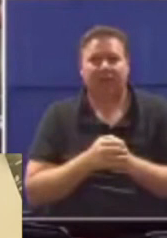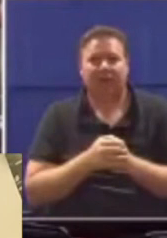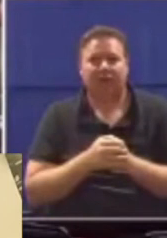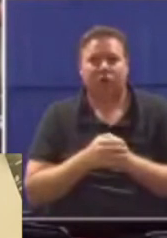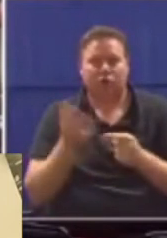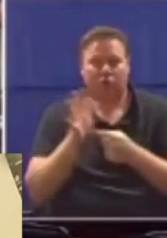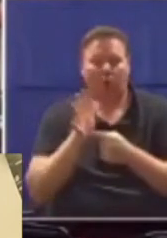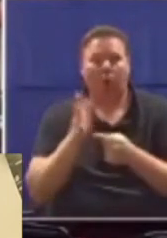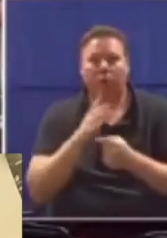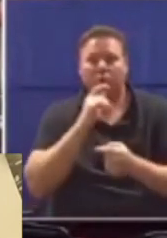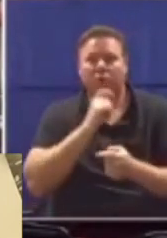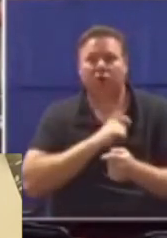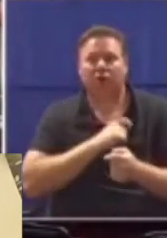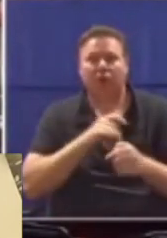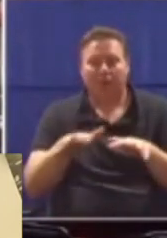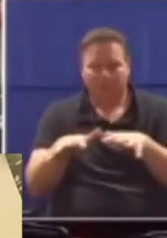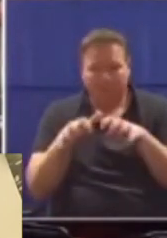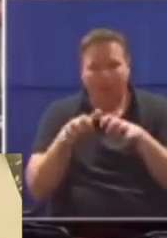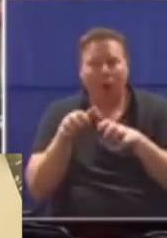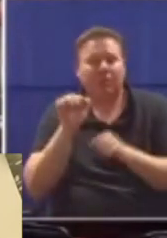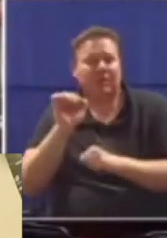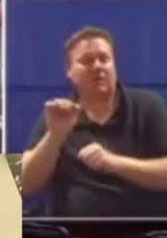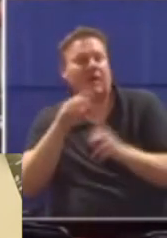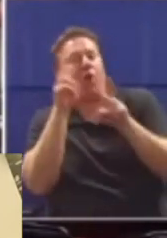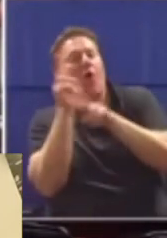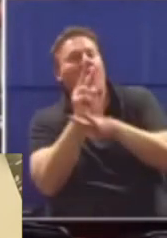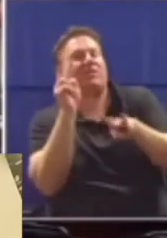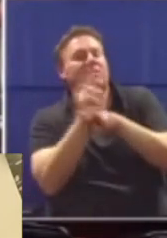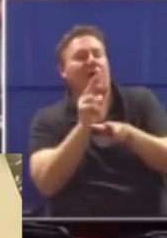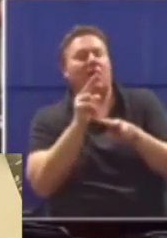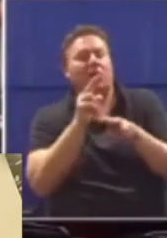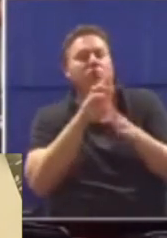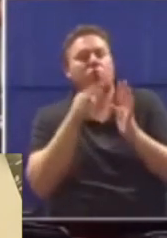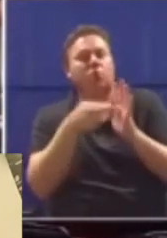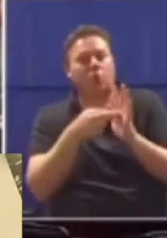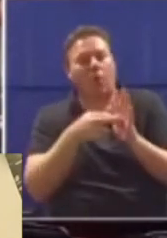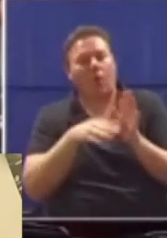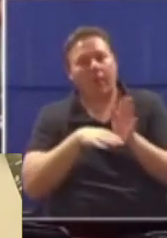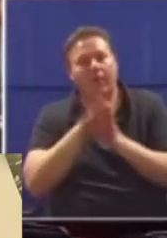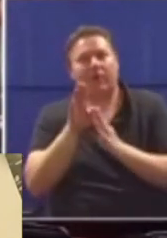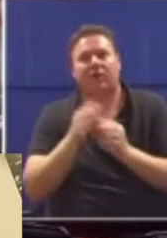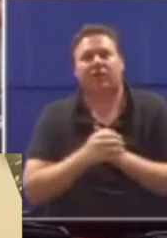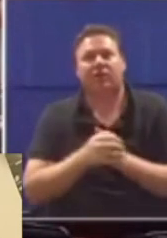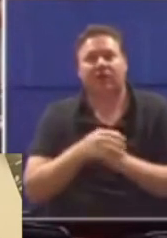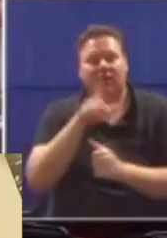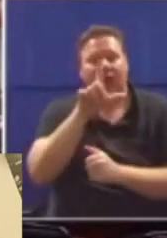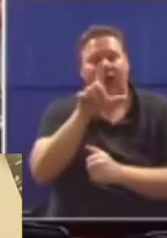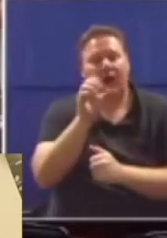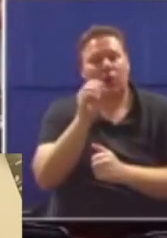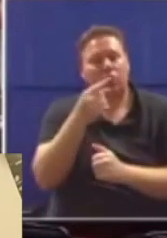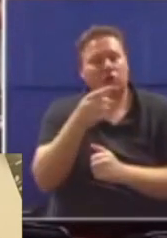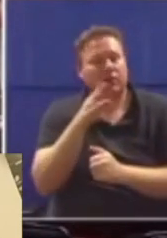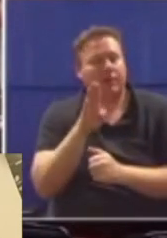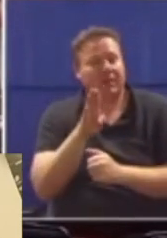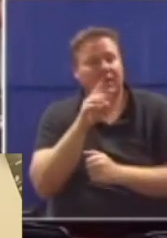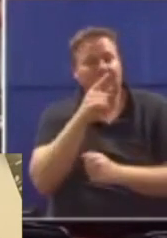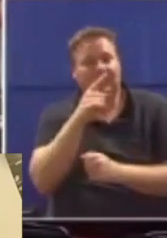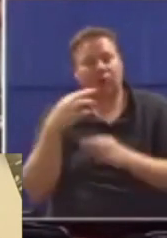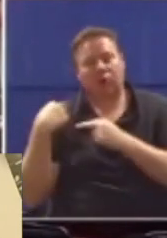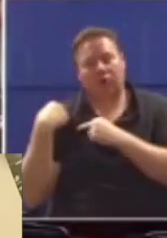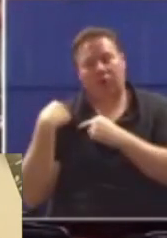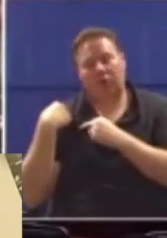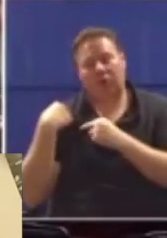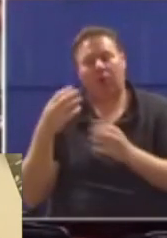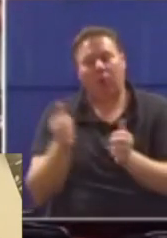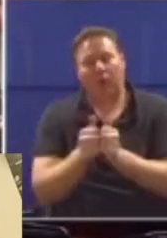parliament must strengthen its oversight role over the executive. As the LOGB responsible for working with parliament